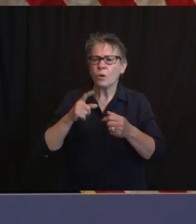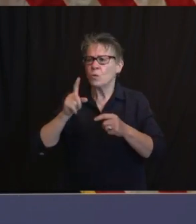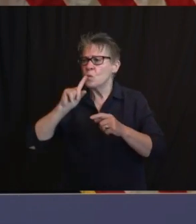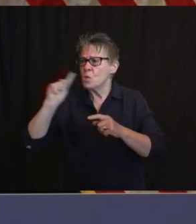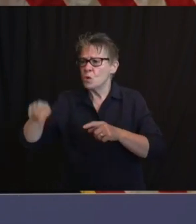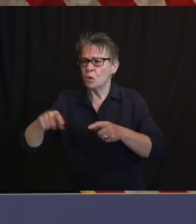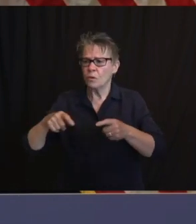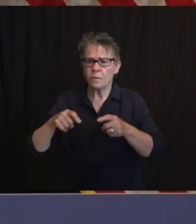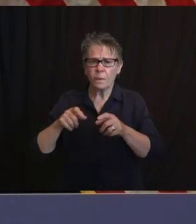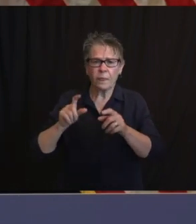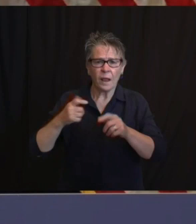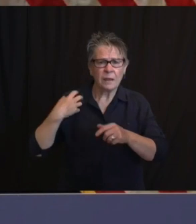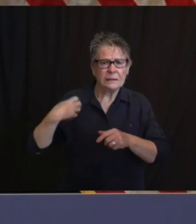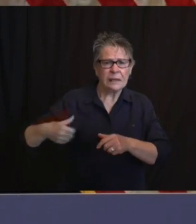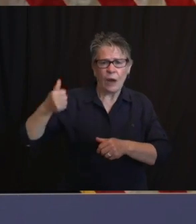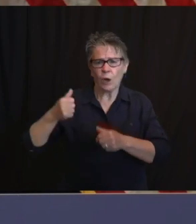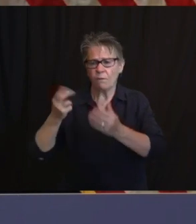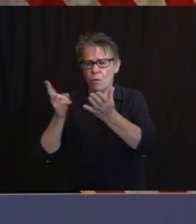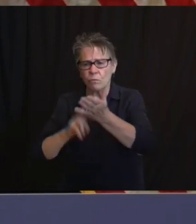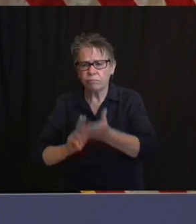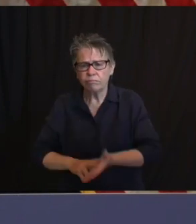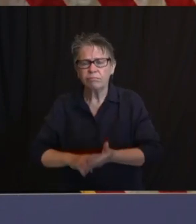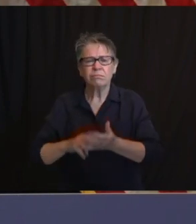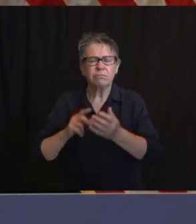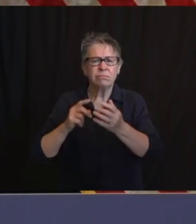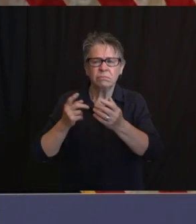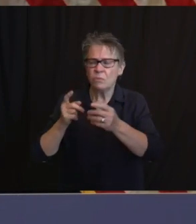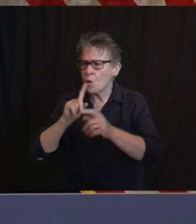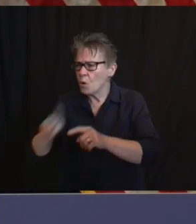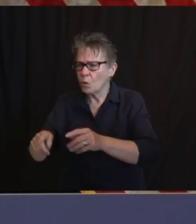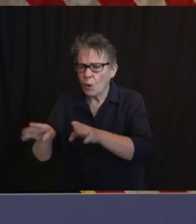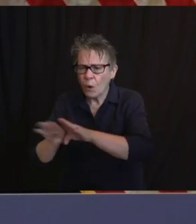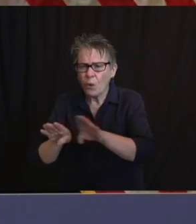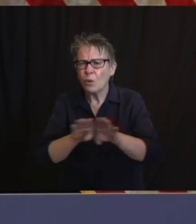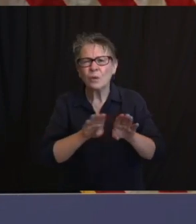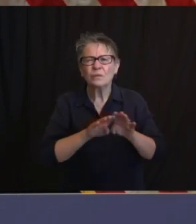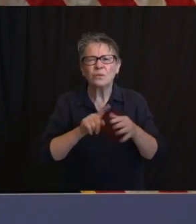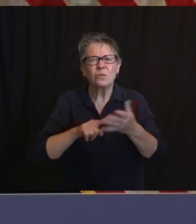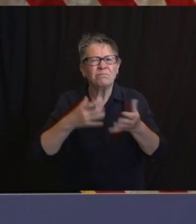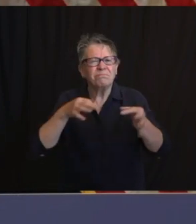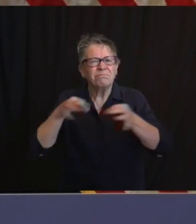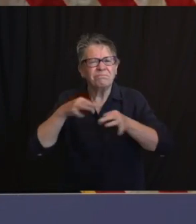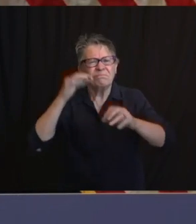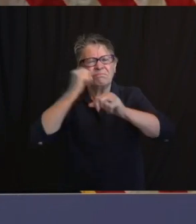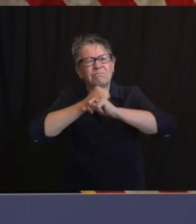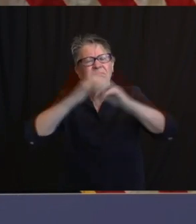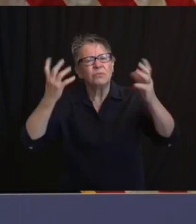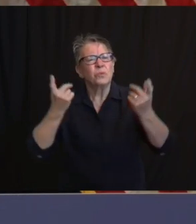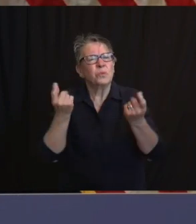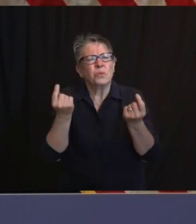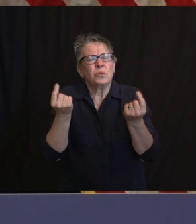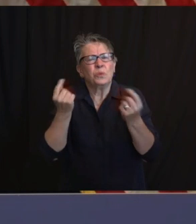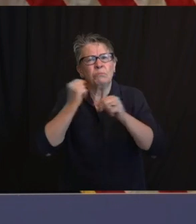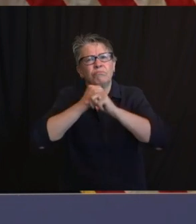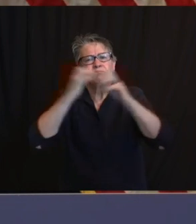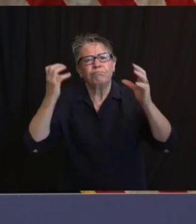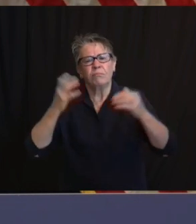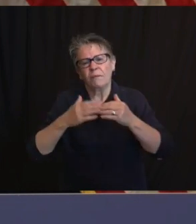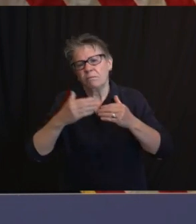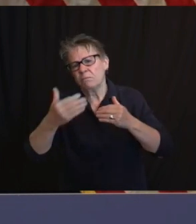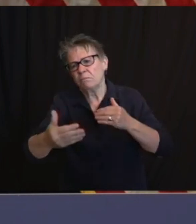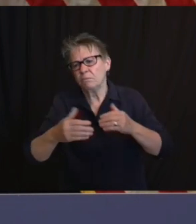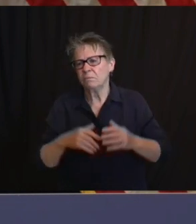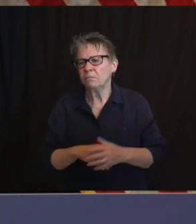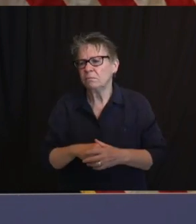handled? And then second and final question, some are already saying that the stage two entry is too